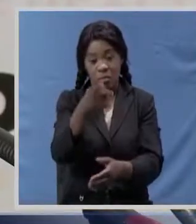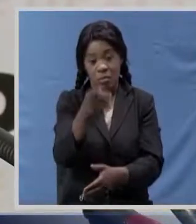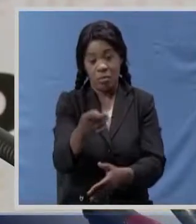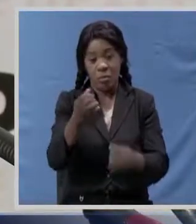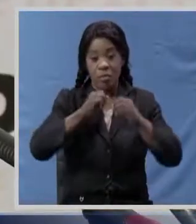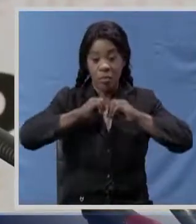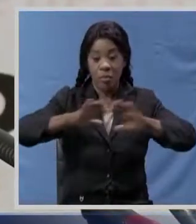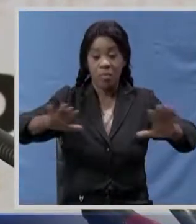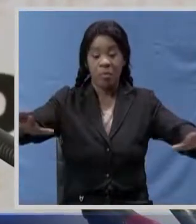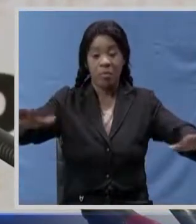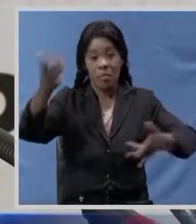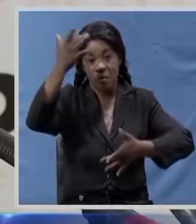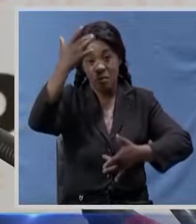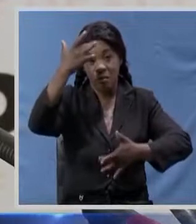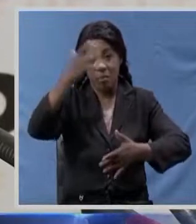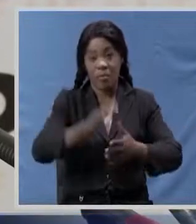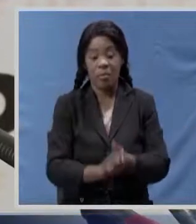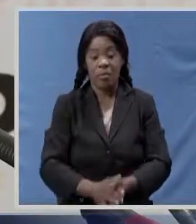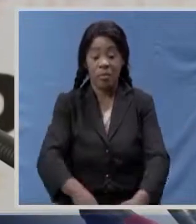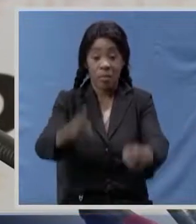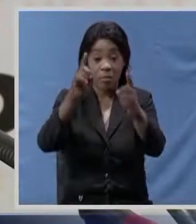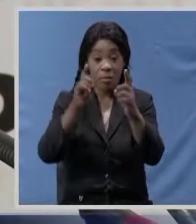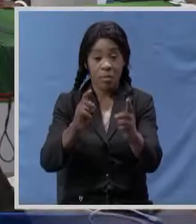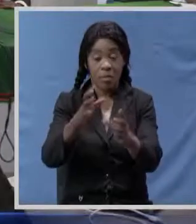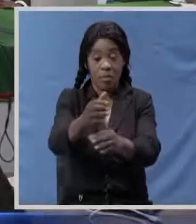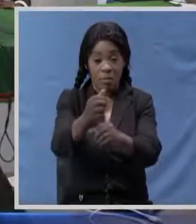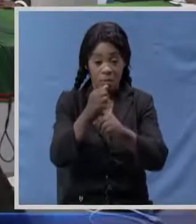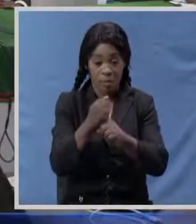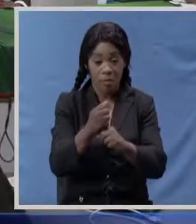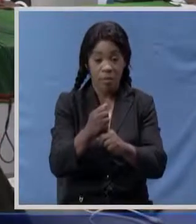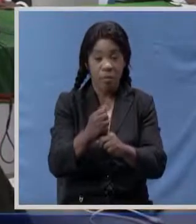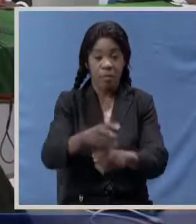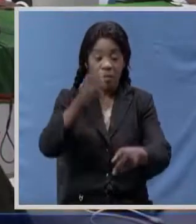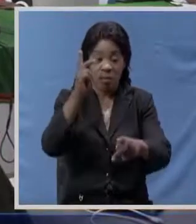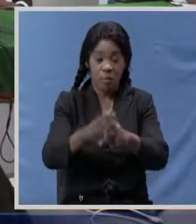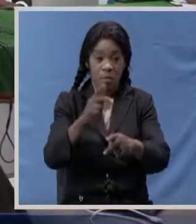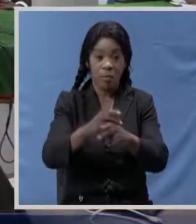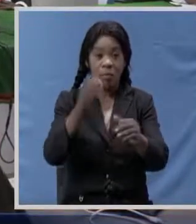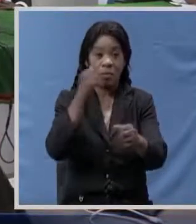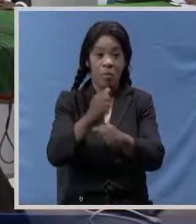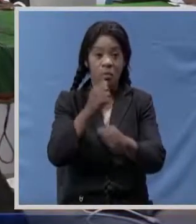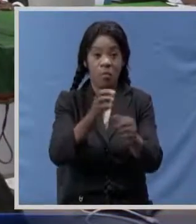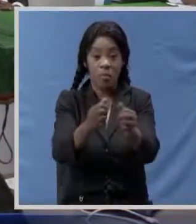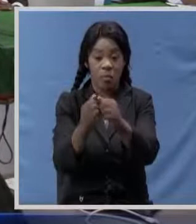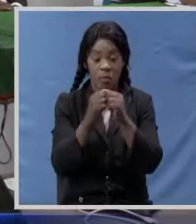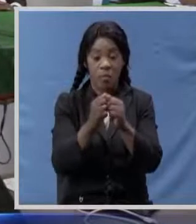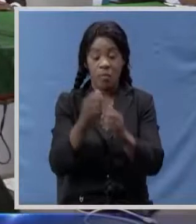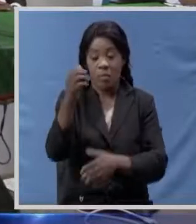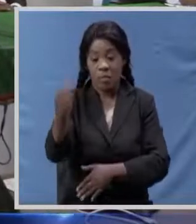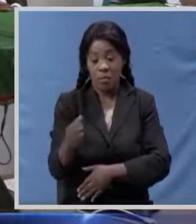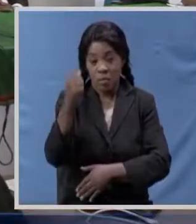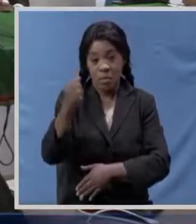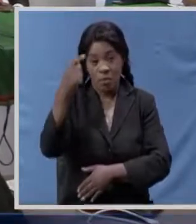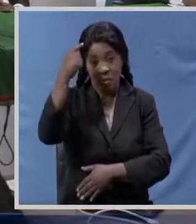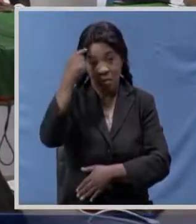ensure that as challenges come in we hold hands speaking at the same event chief government spokesperson